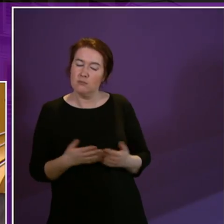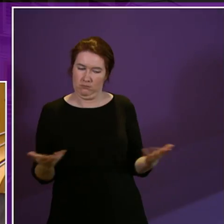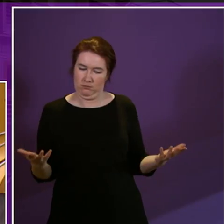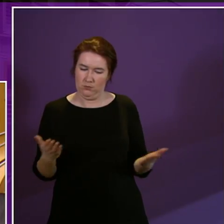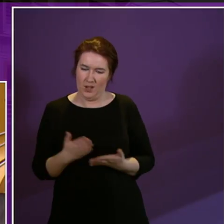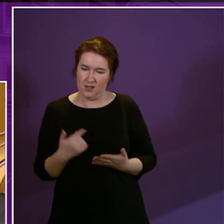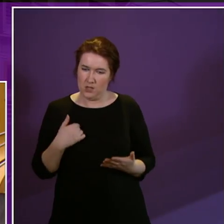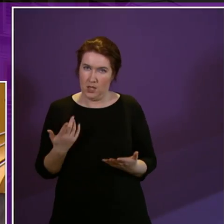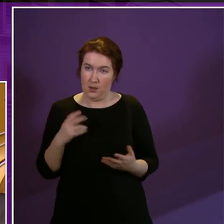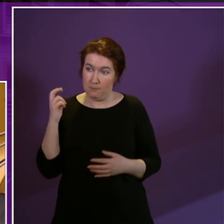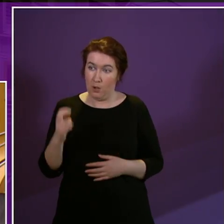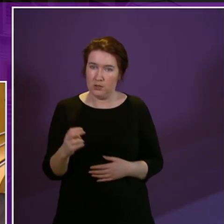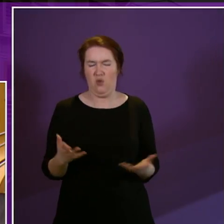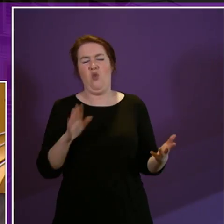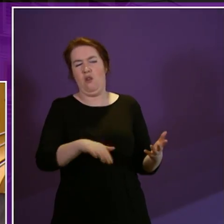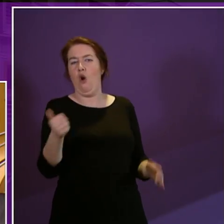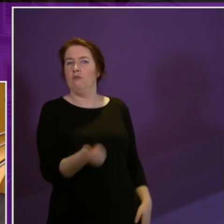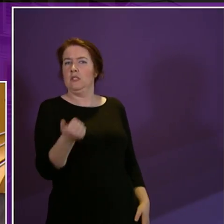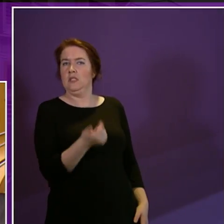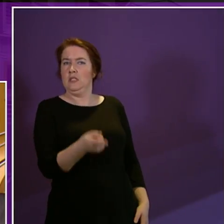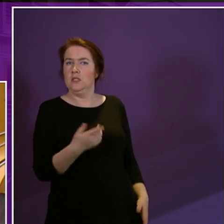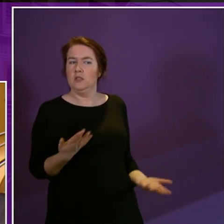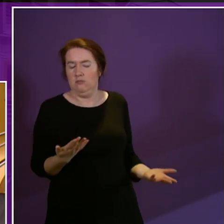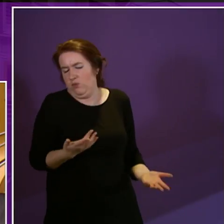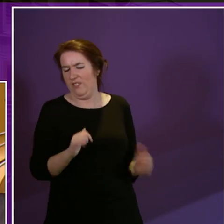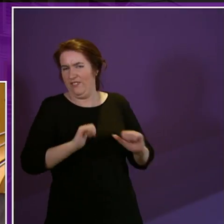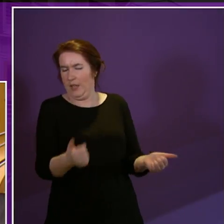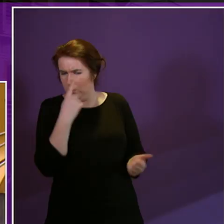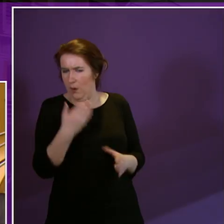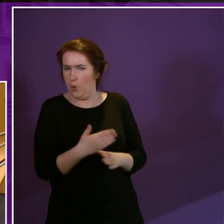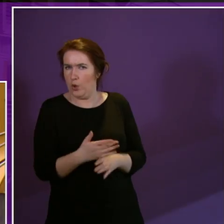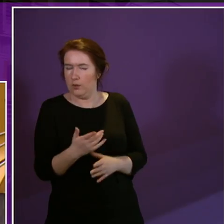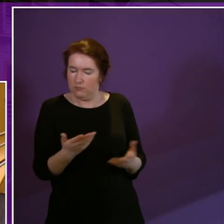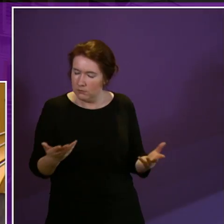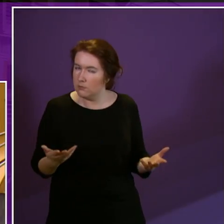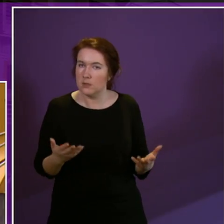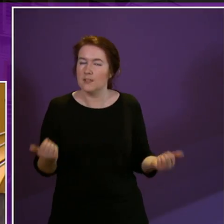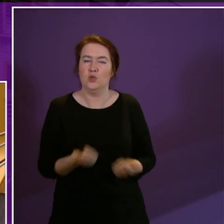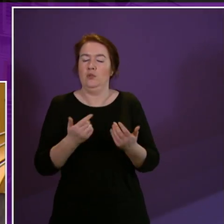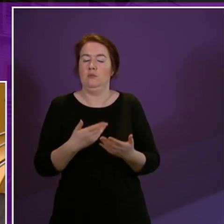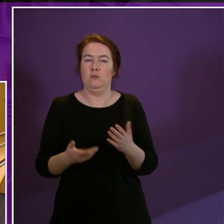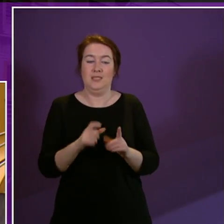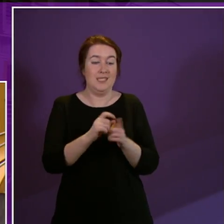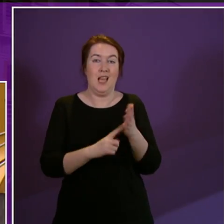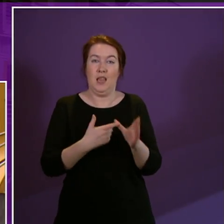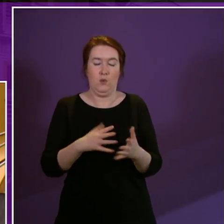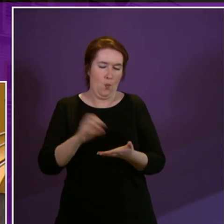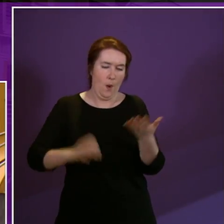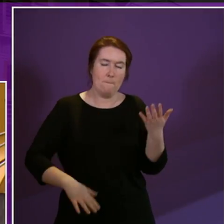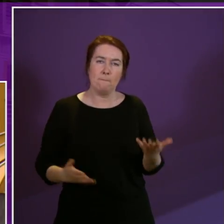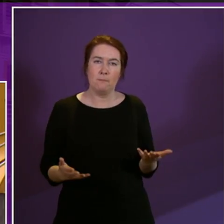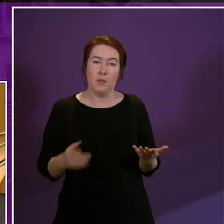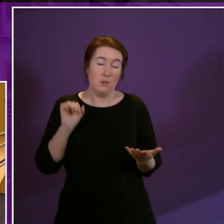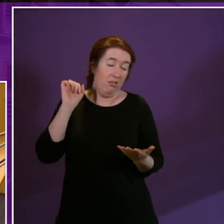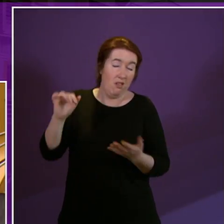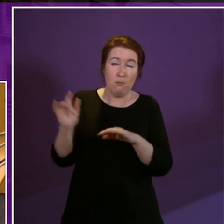actually I got the bus well you're alright then you're basically you're fine you can work and that was then they were taken off DLA but the performances